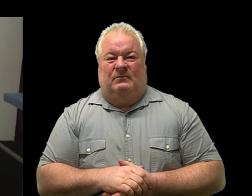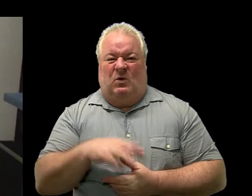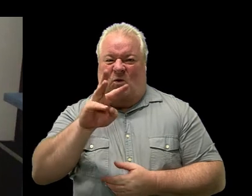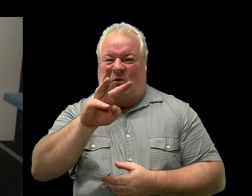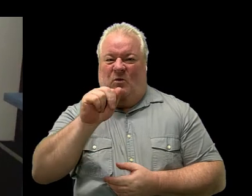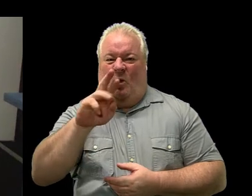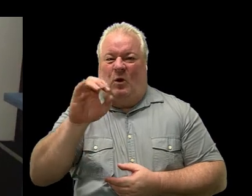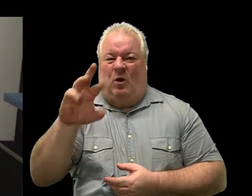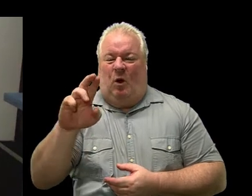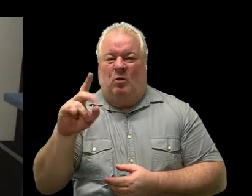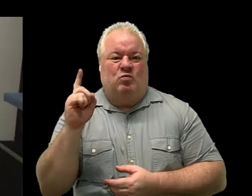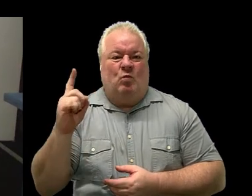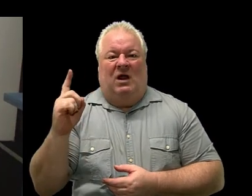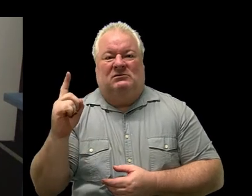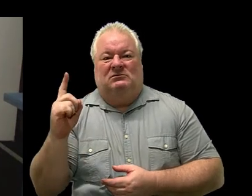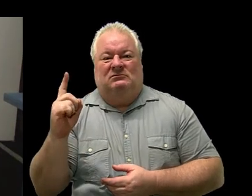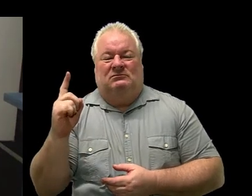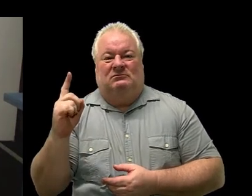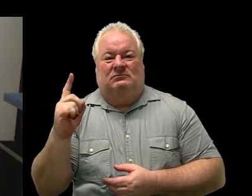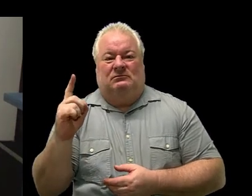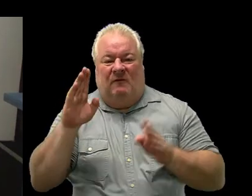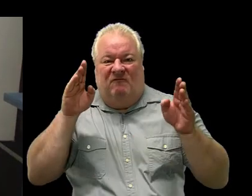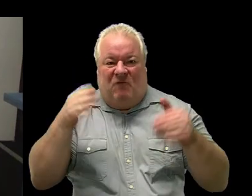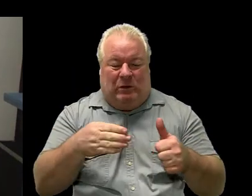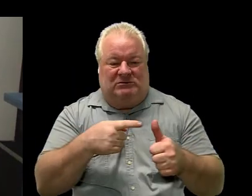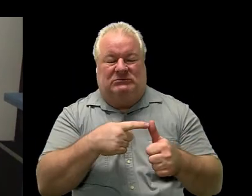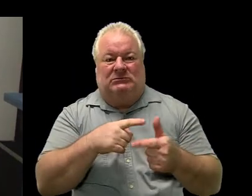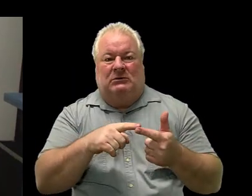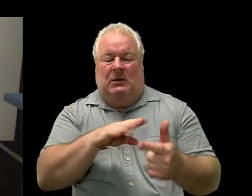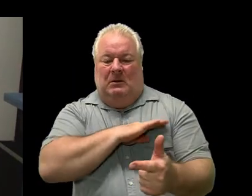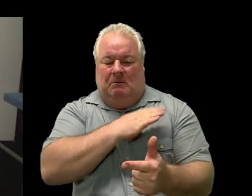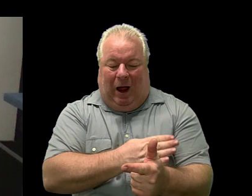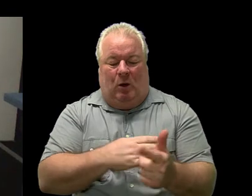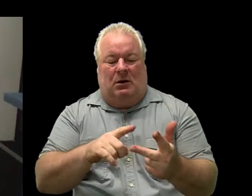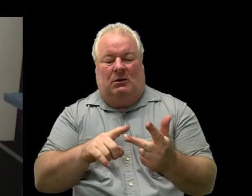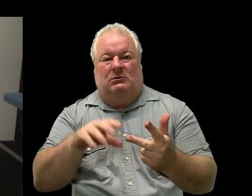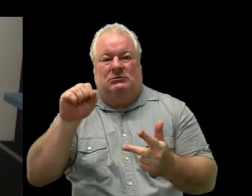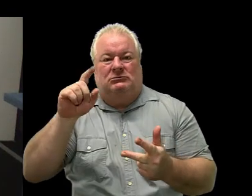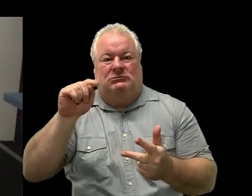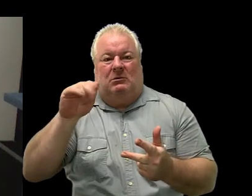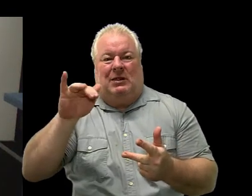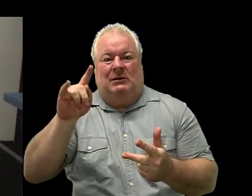focus power stability